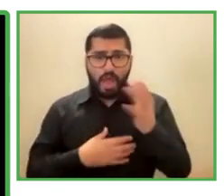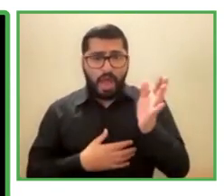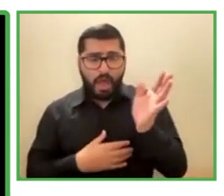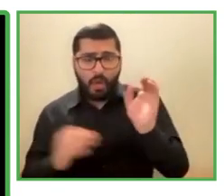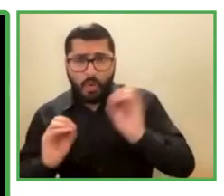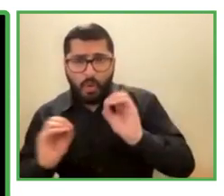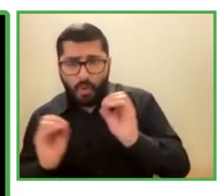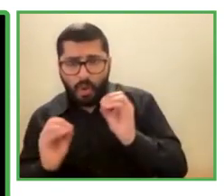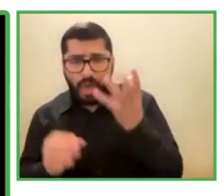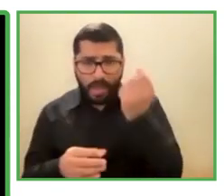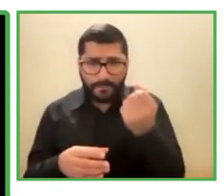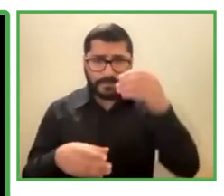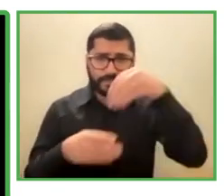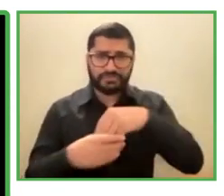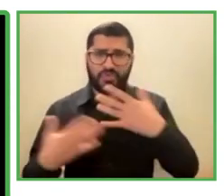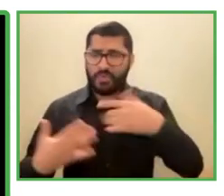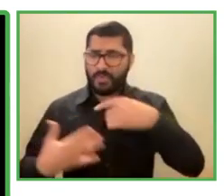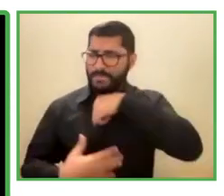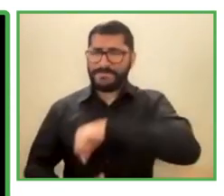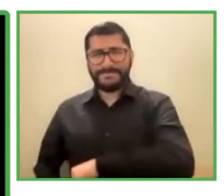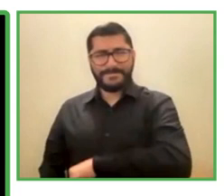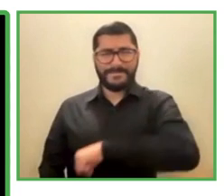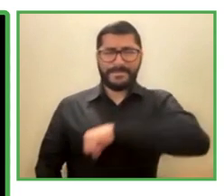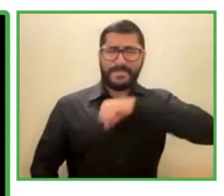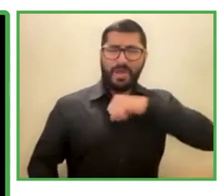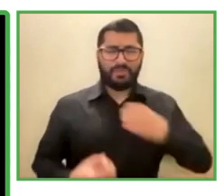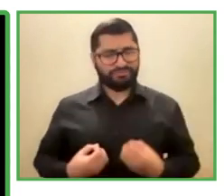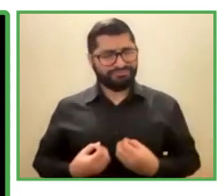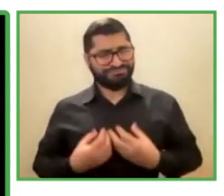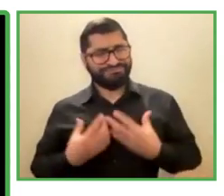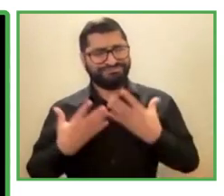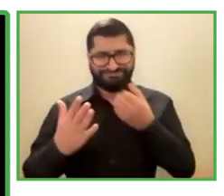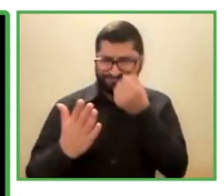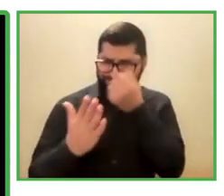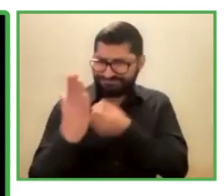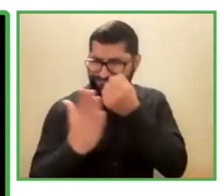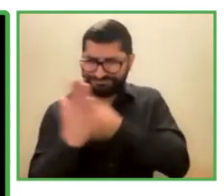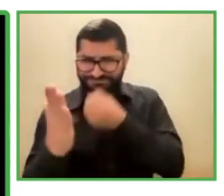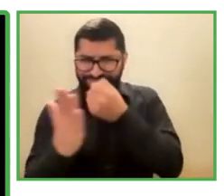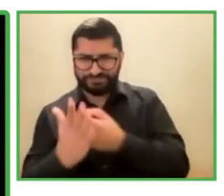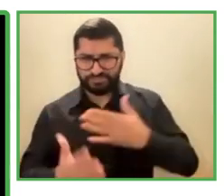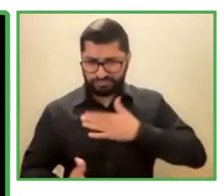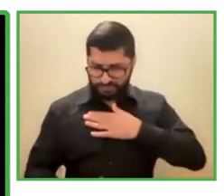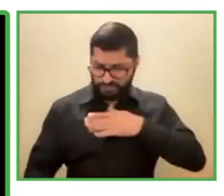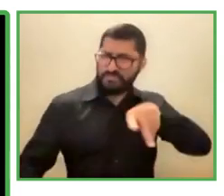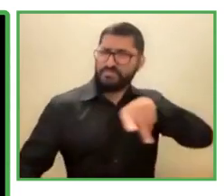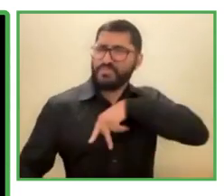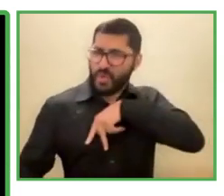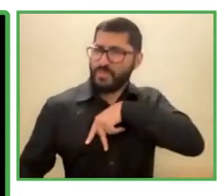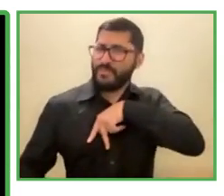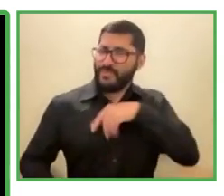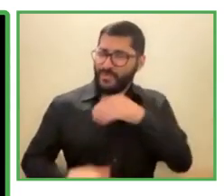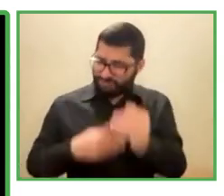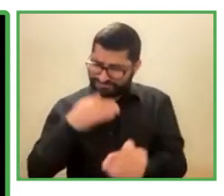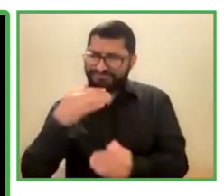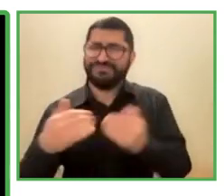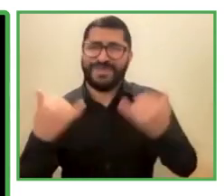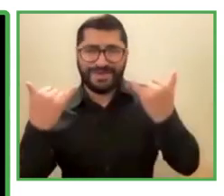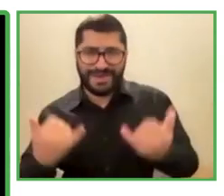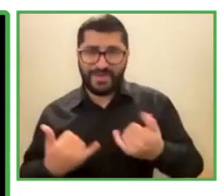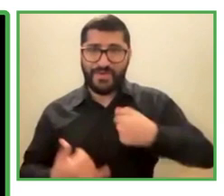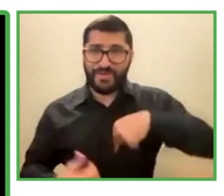sense of belonging that it's created in our collaborators to be part of these changes in their lives. We were